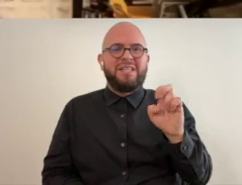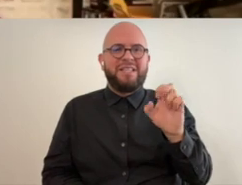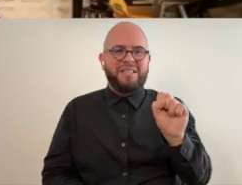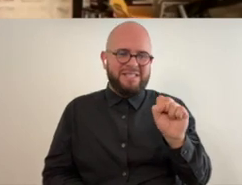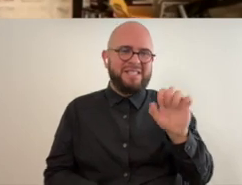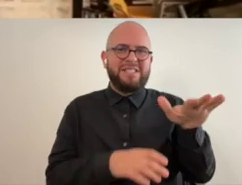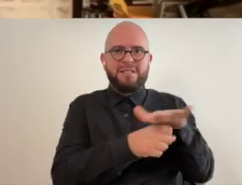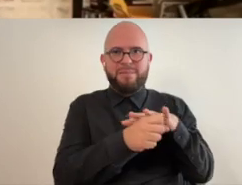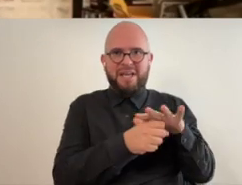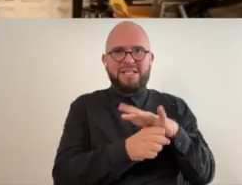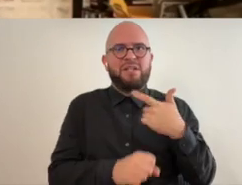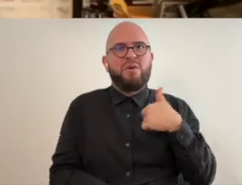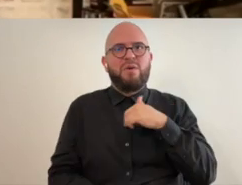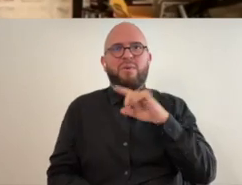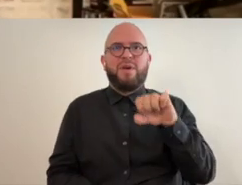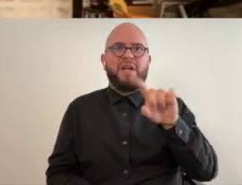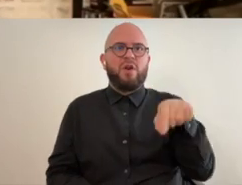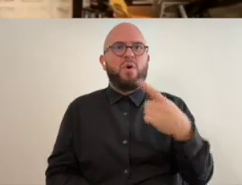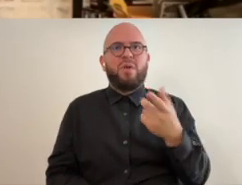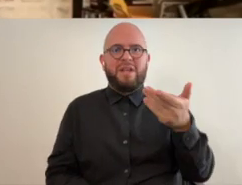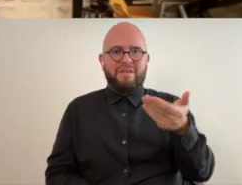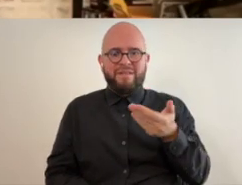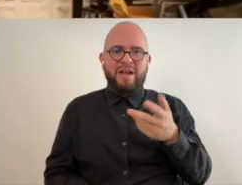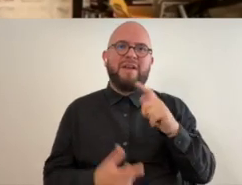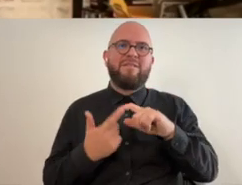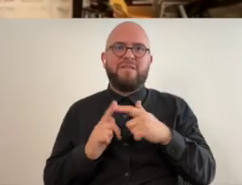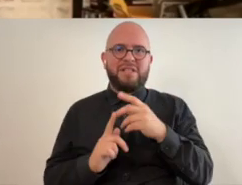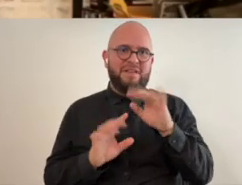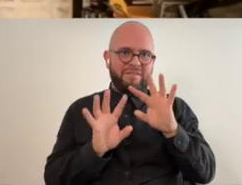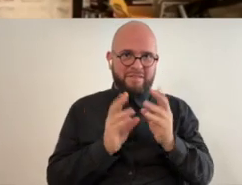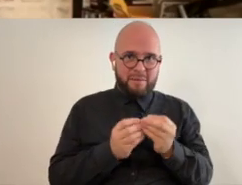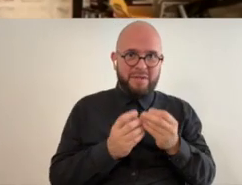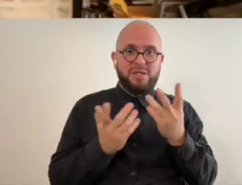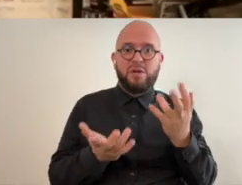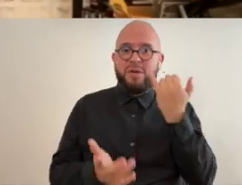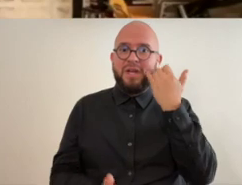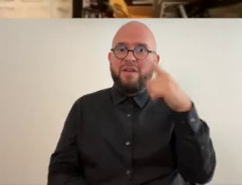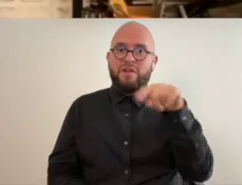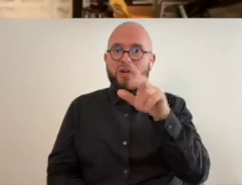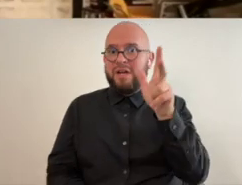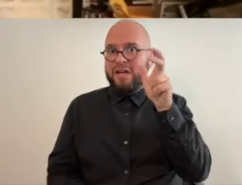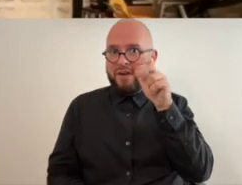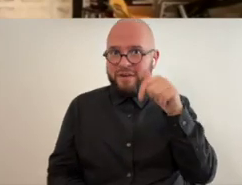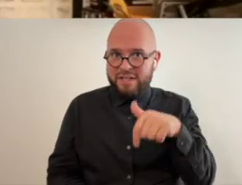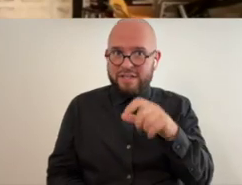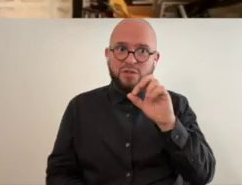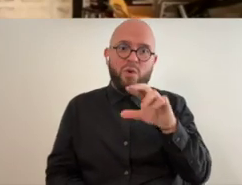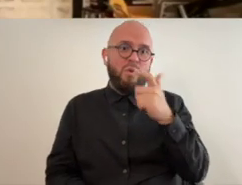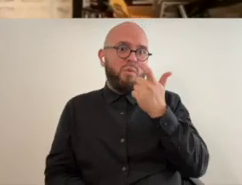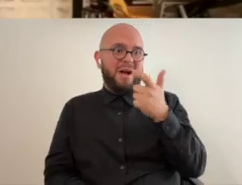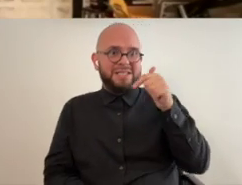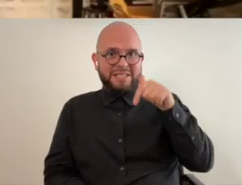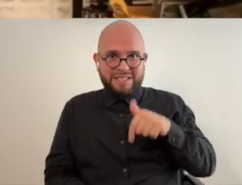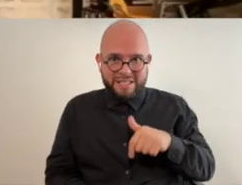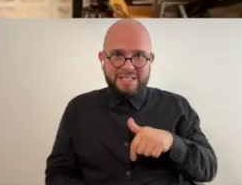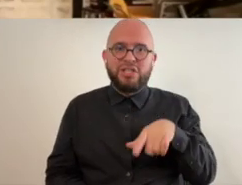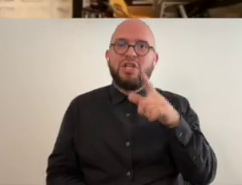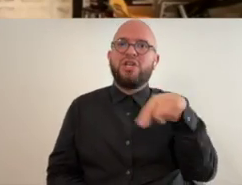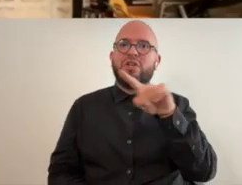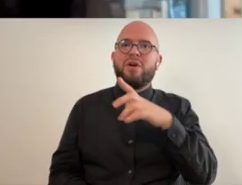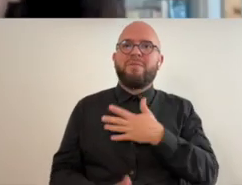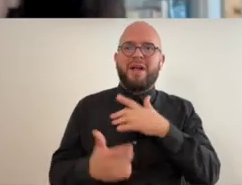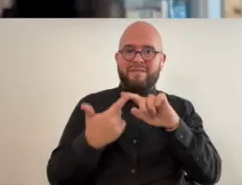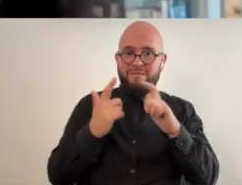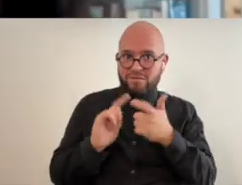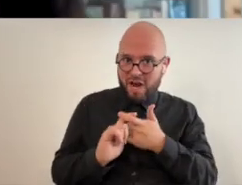officially allowed to invite friends and family so if you're hearing this or watching this you are my